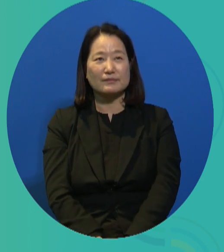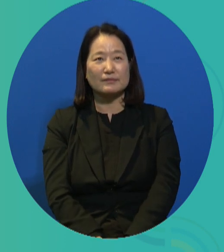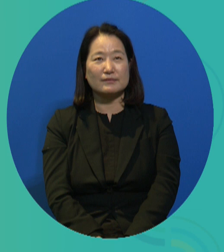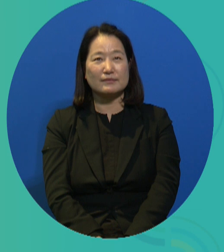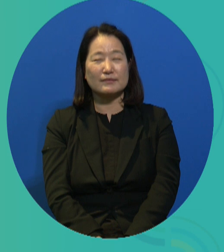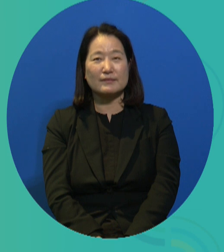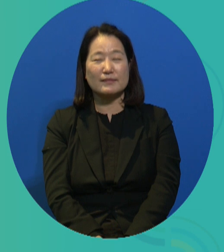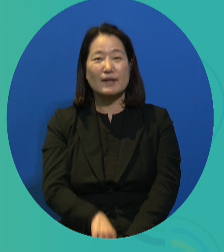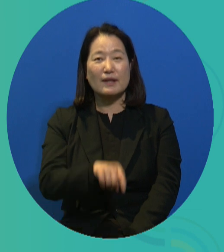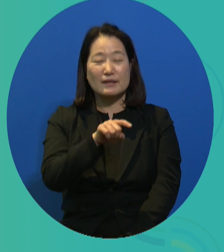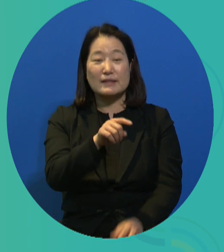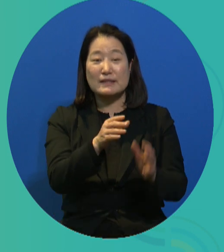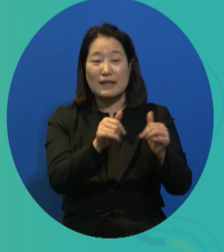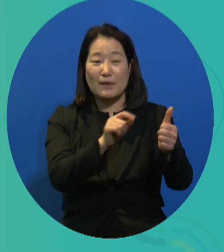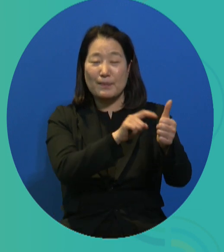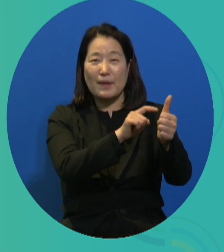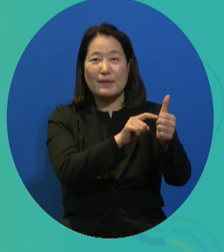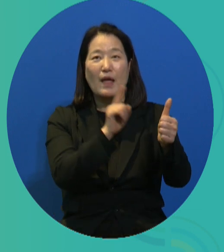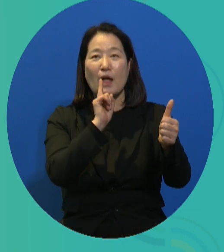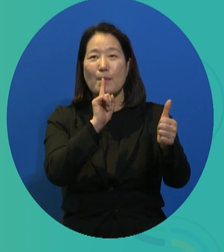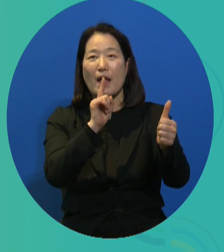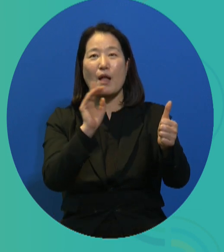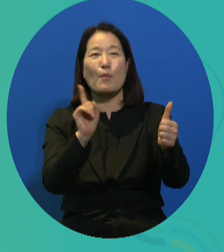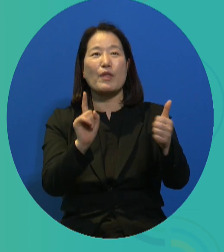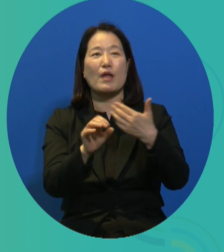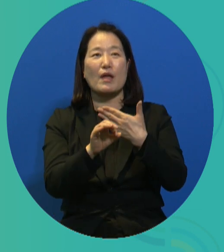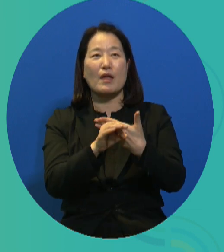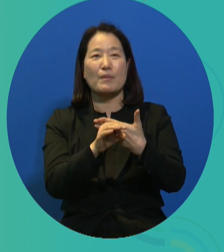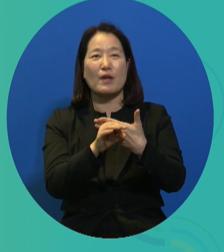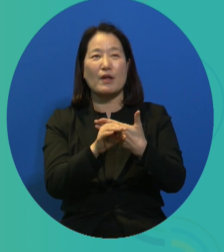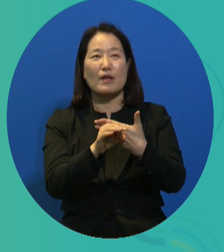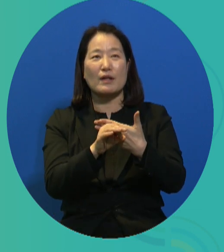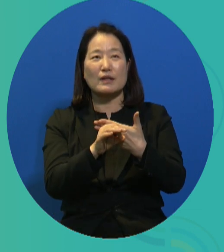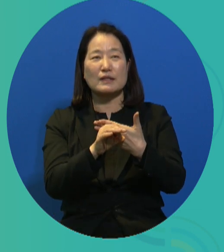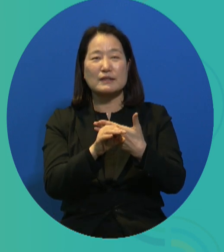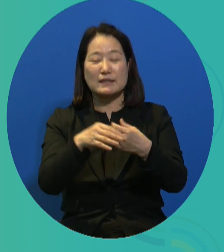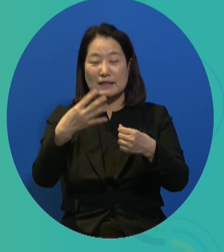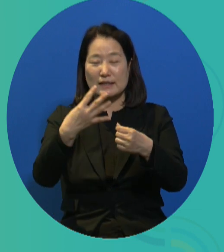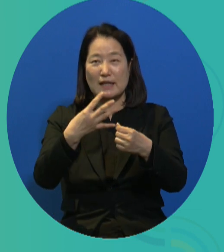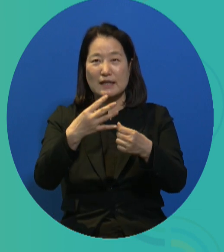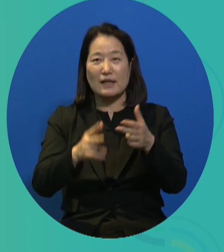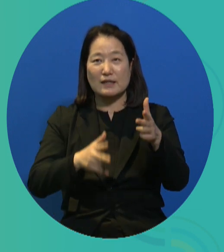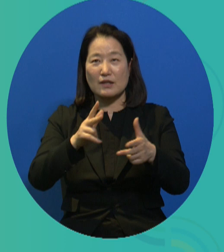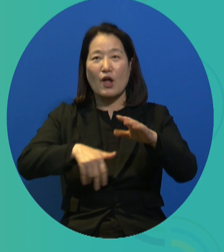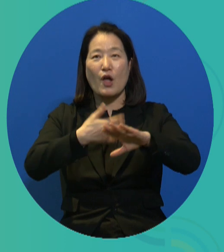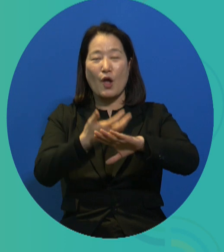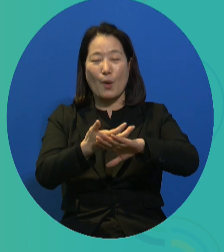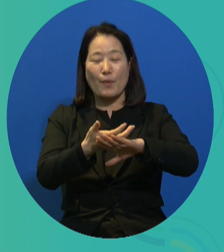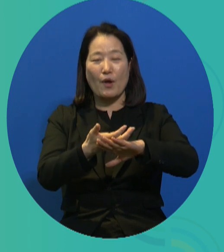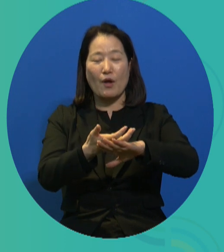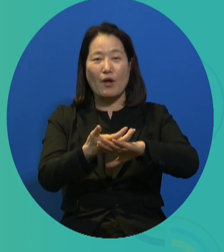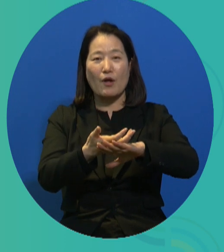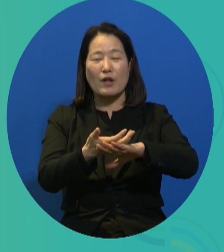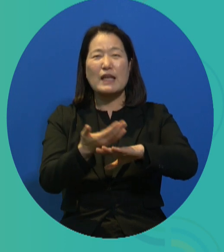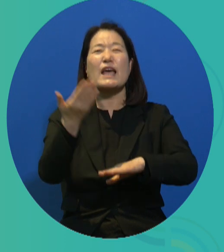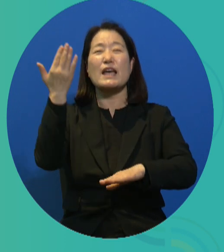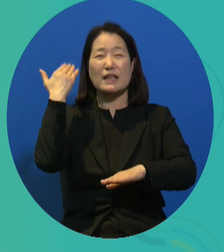is known as part time work. But in fact, it actually means labor here. It means citizen labor or citizen work.